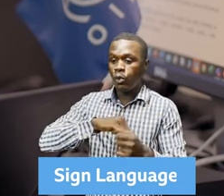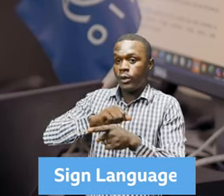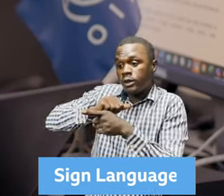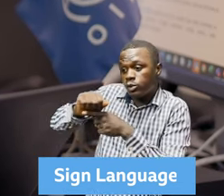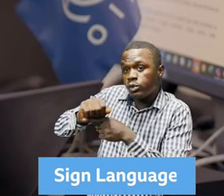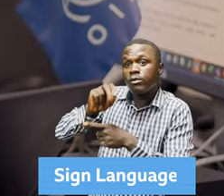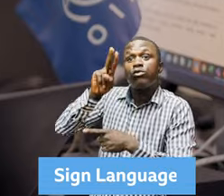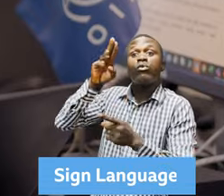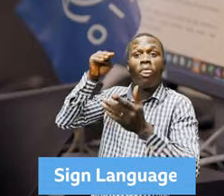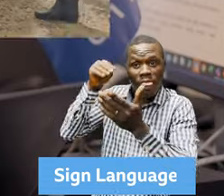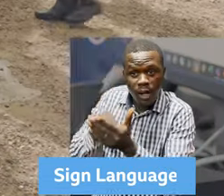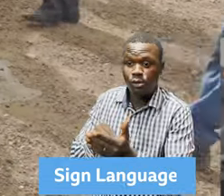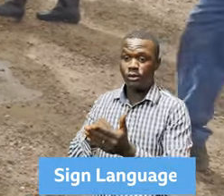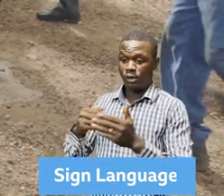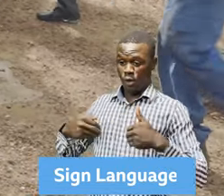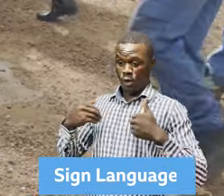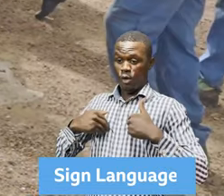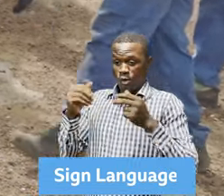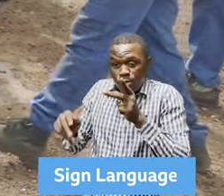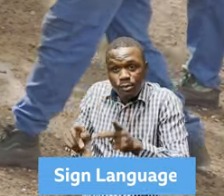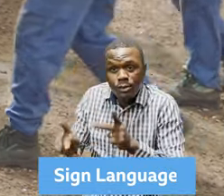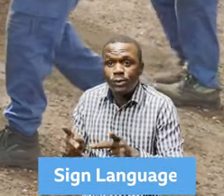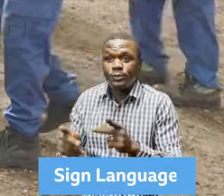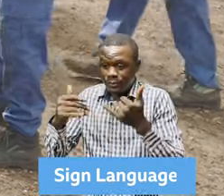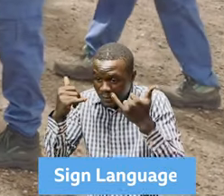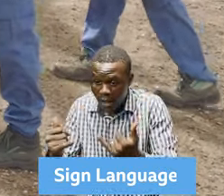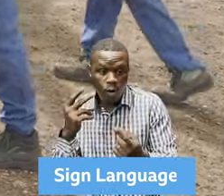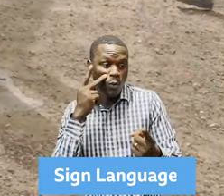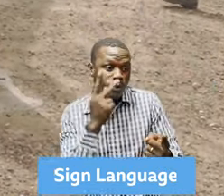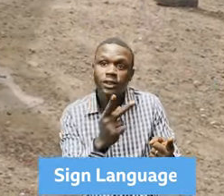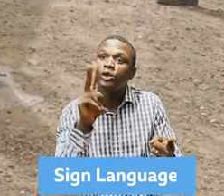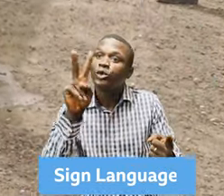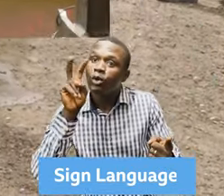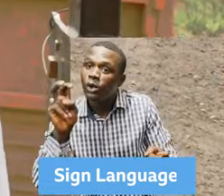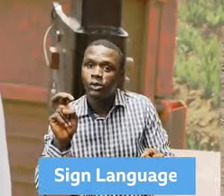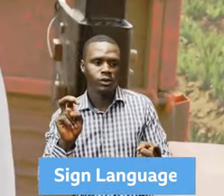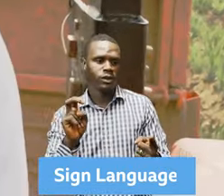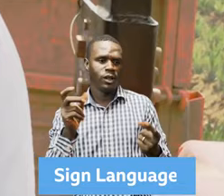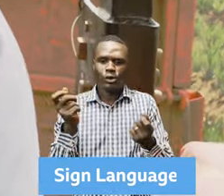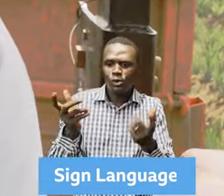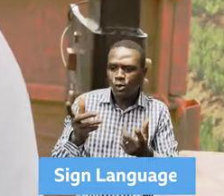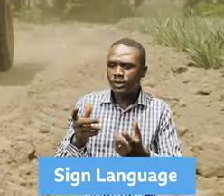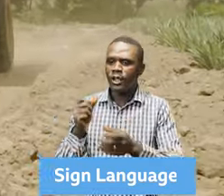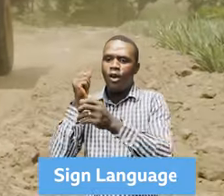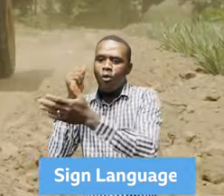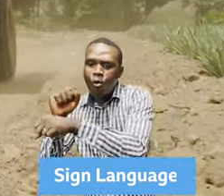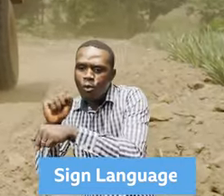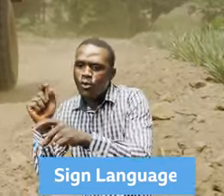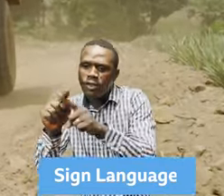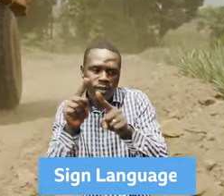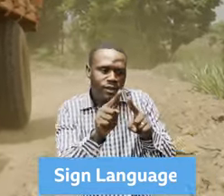2,000 youth who have been trained in technical vocational skills, of which 200 are now receiving internship